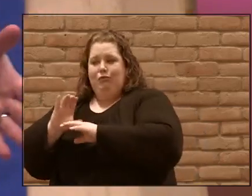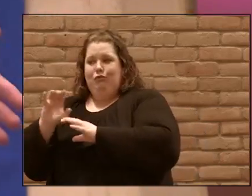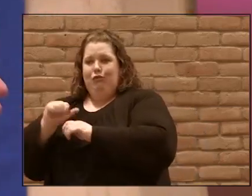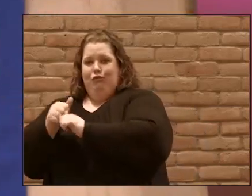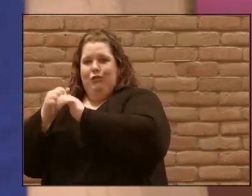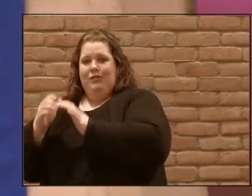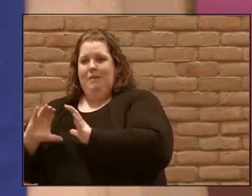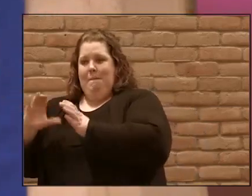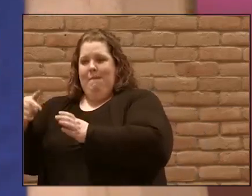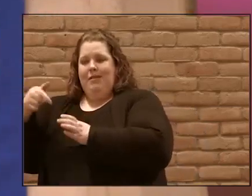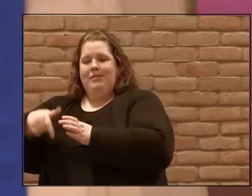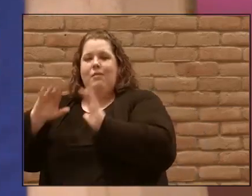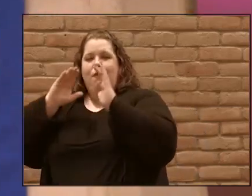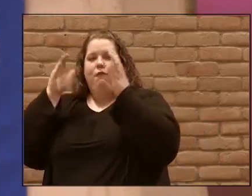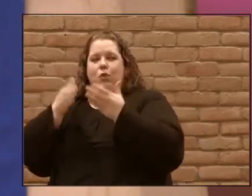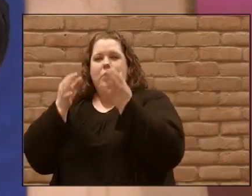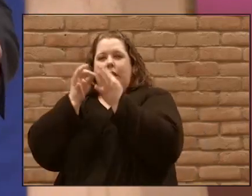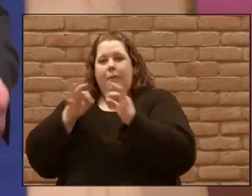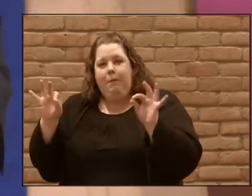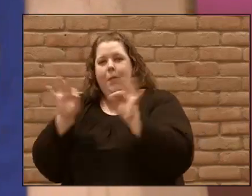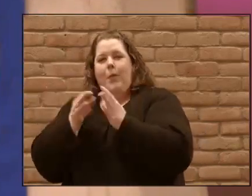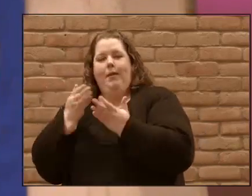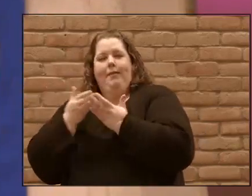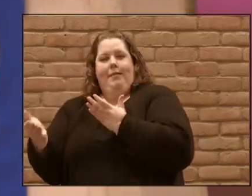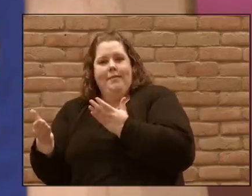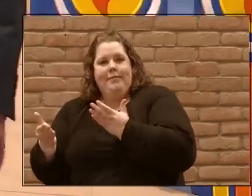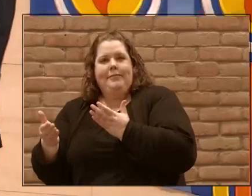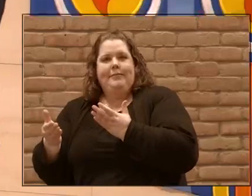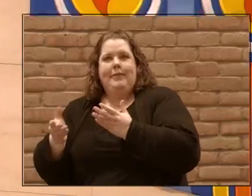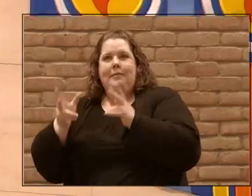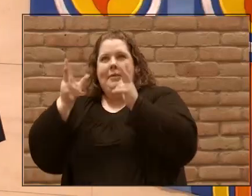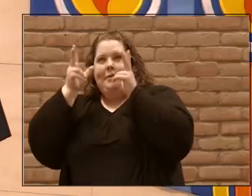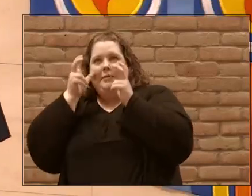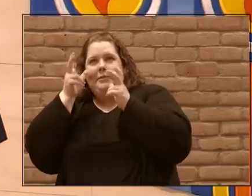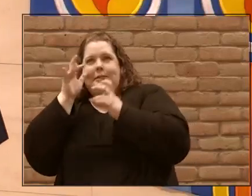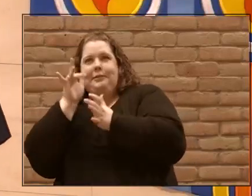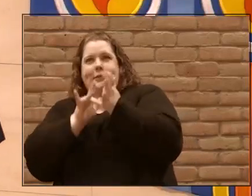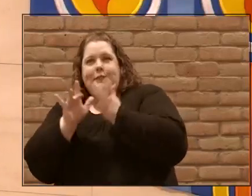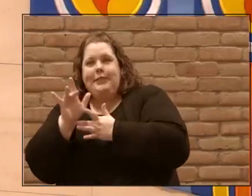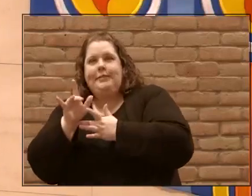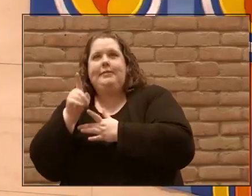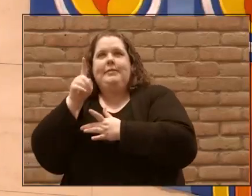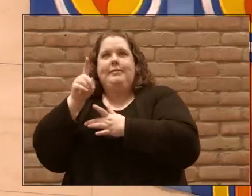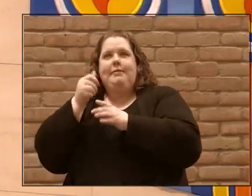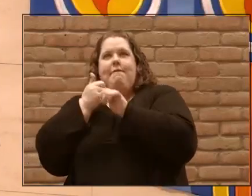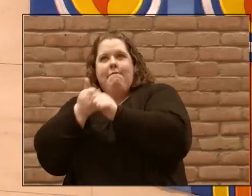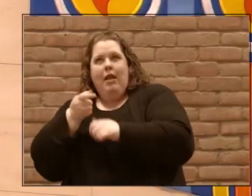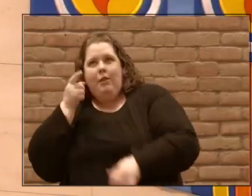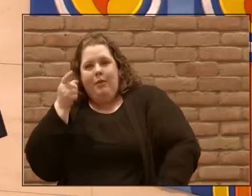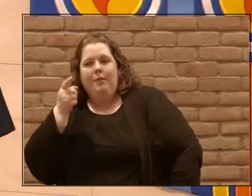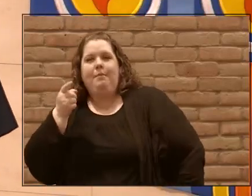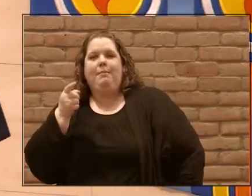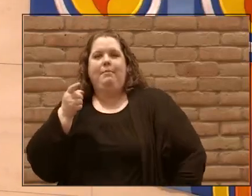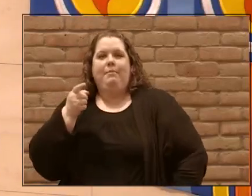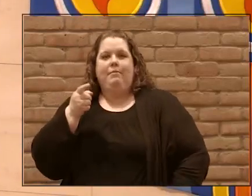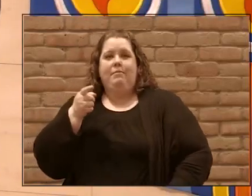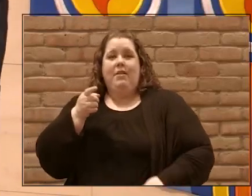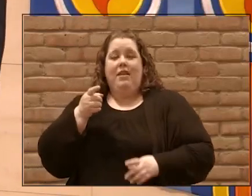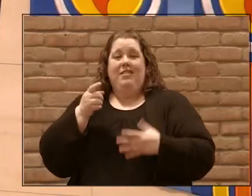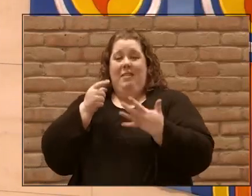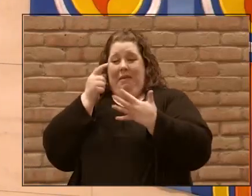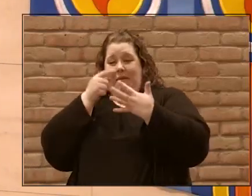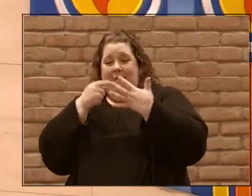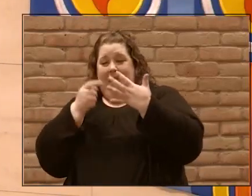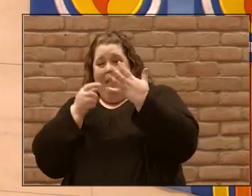listening to Jesus and to following him. They were focused on keeping the main things, the main things.